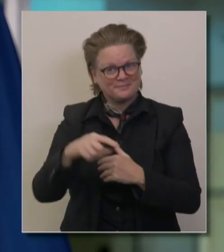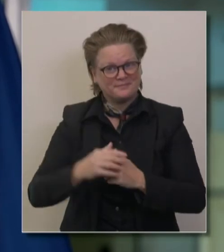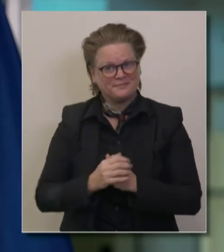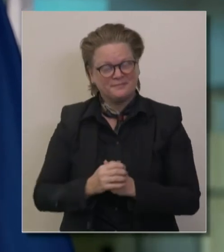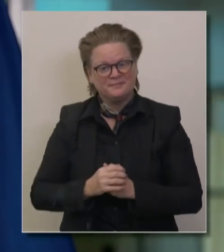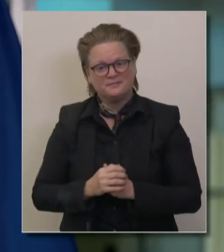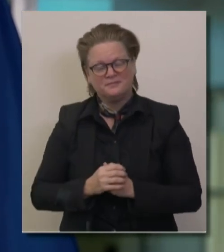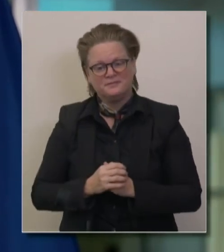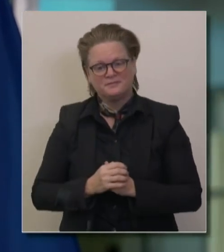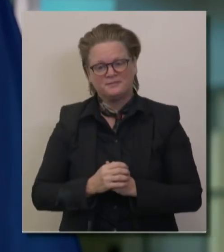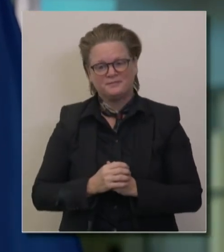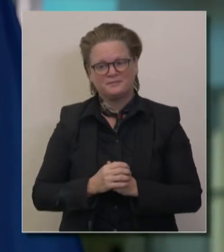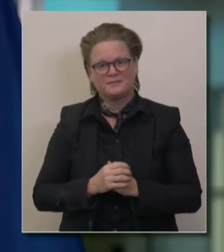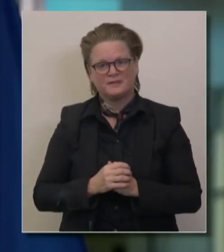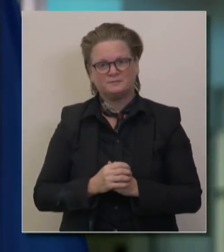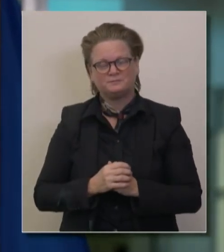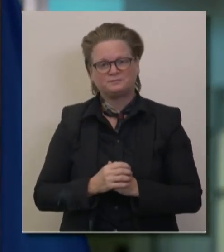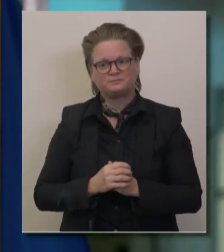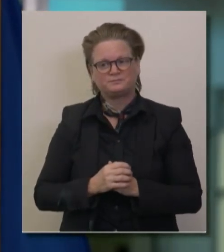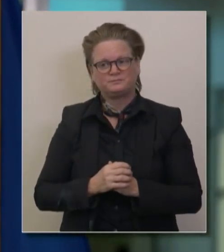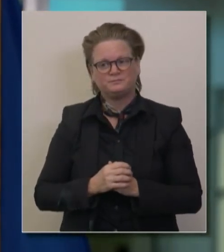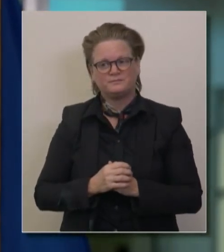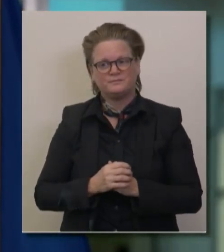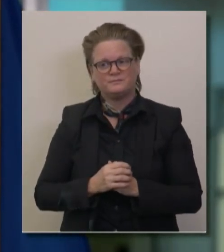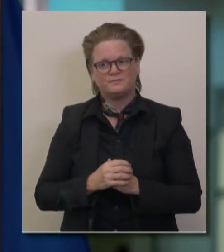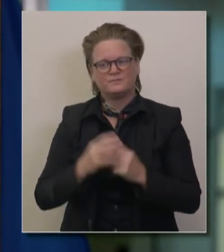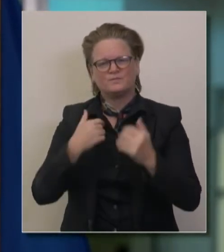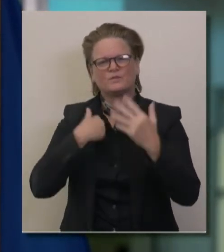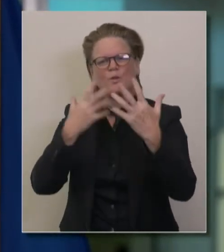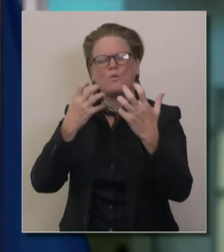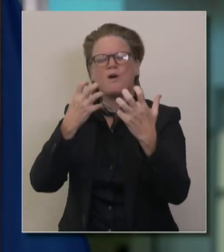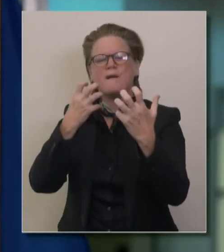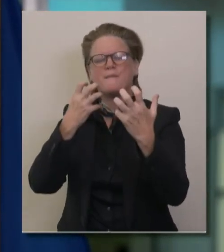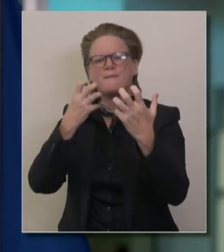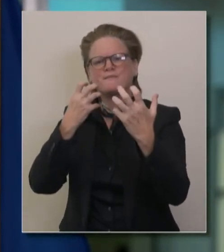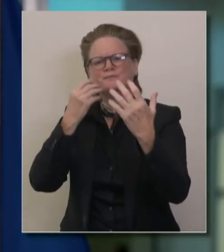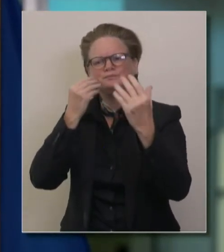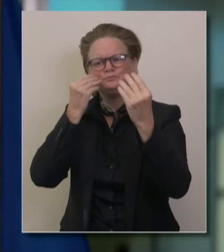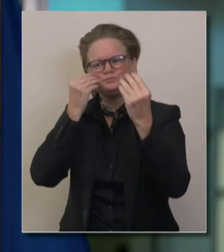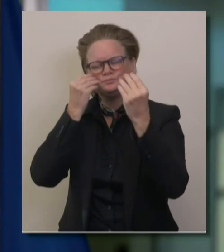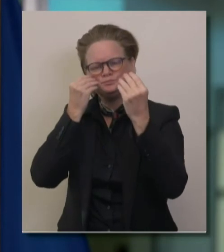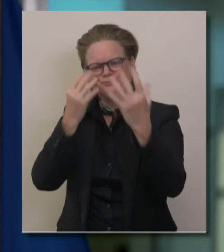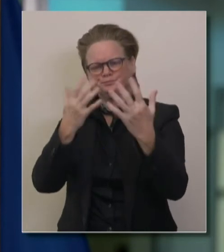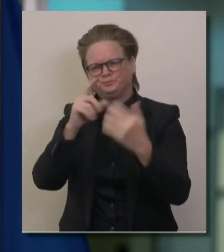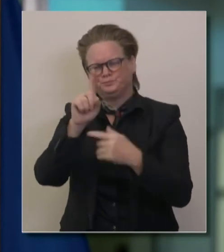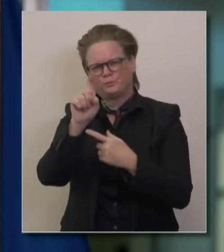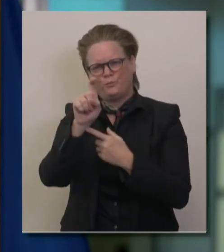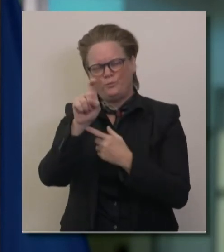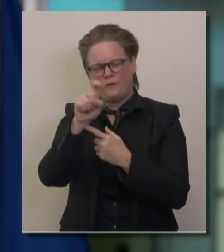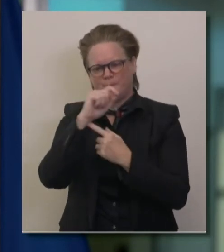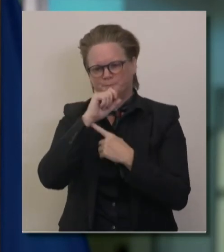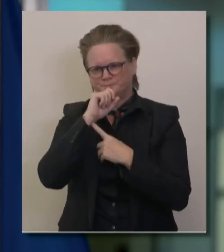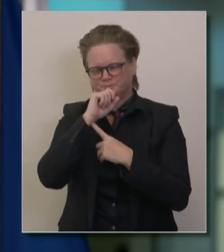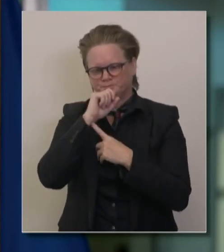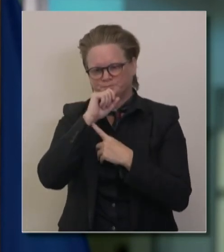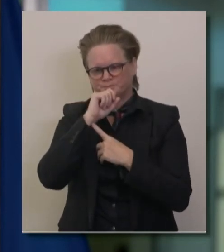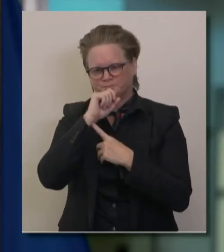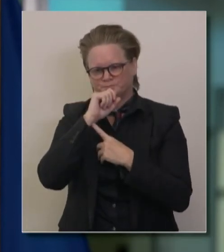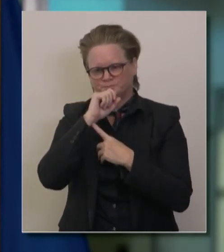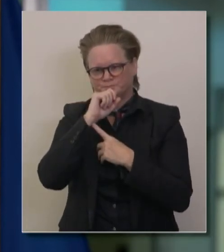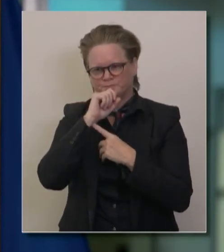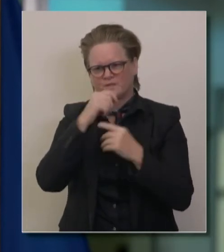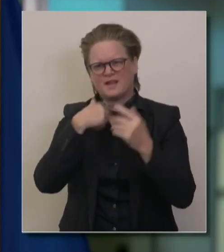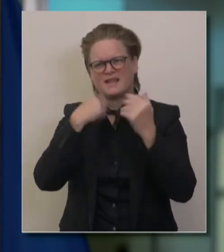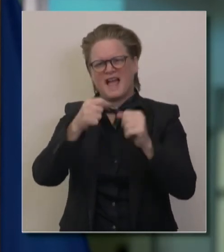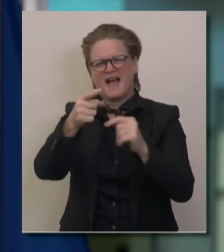Thank you, Governor. An informational question and then a more broad question. First, the informational question. I'm wondering if you can give us some context on